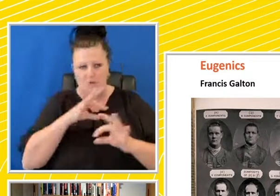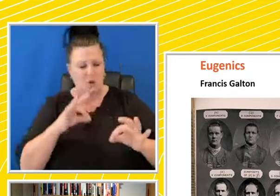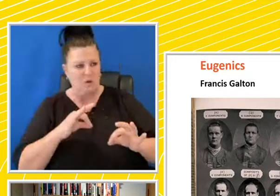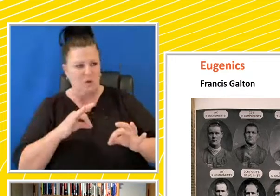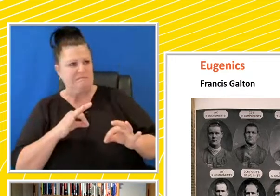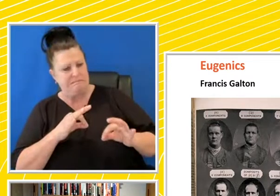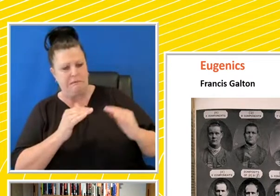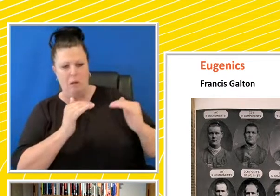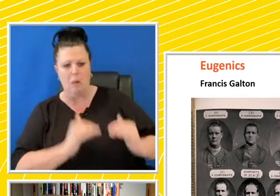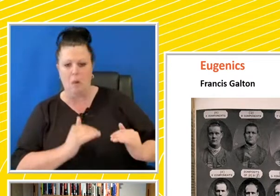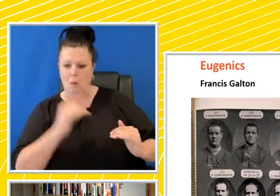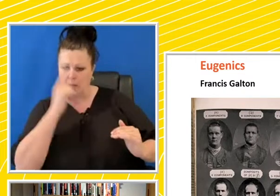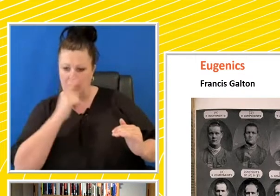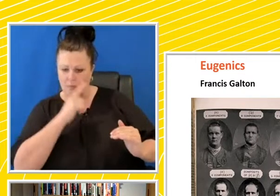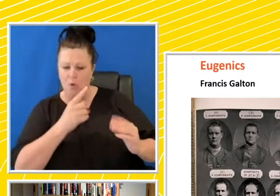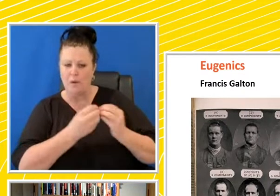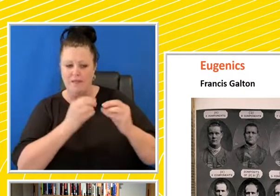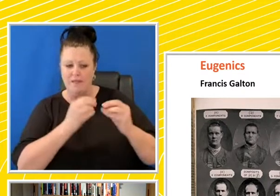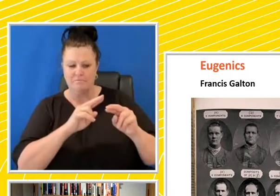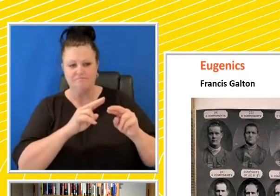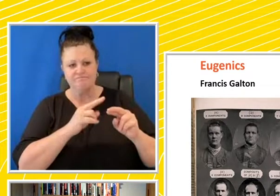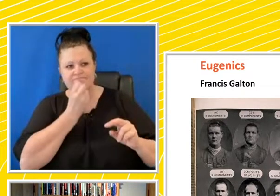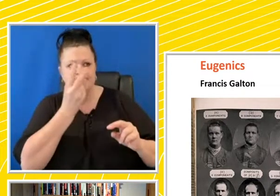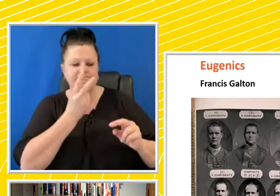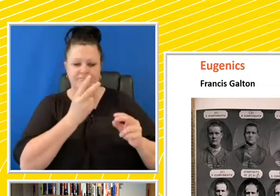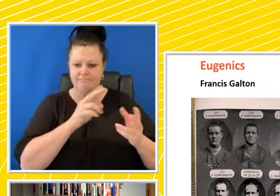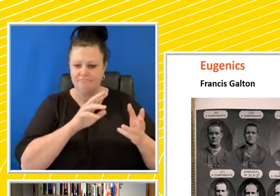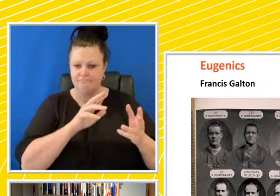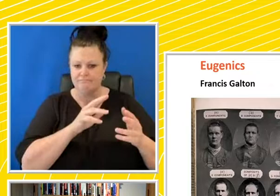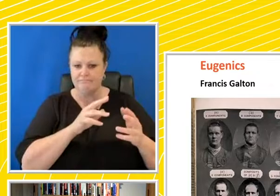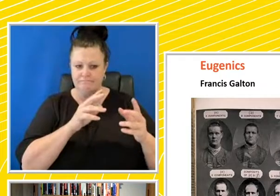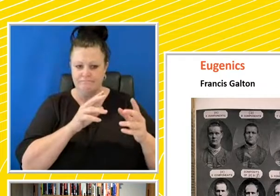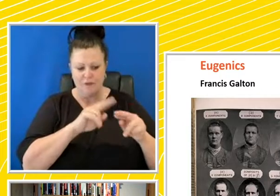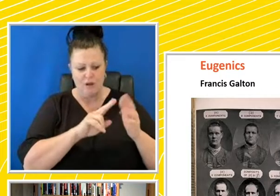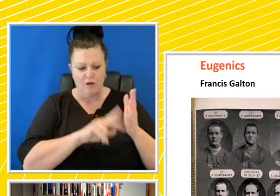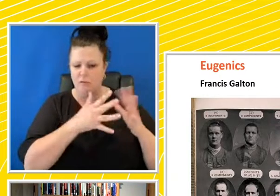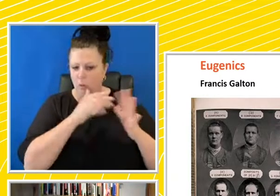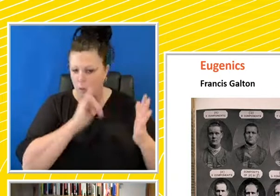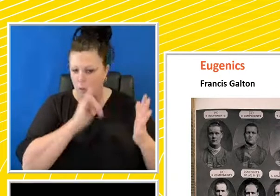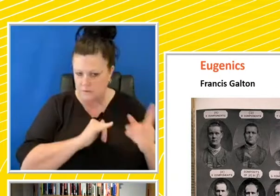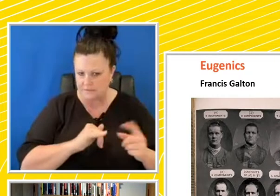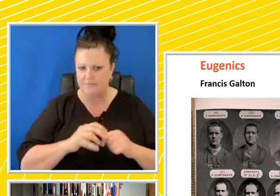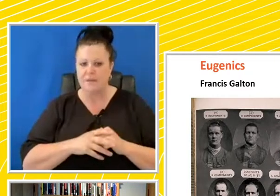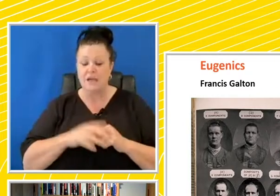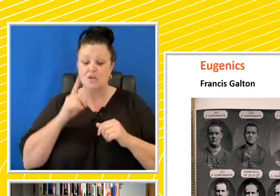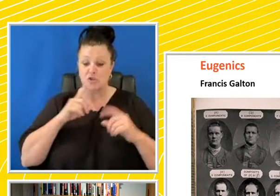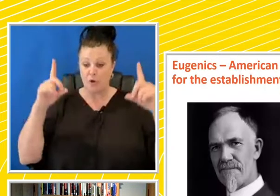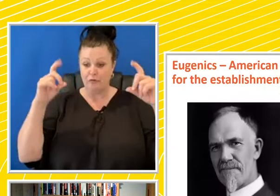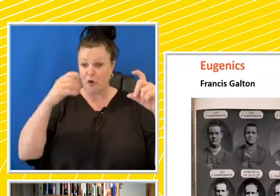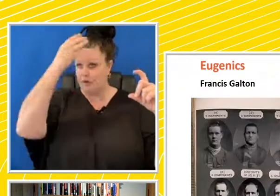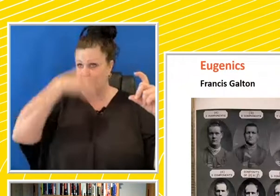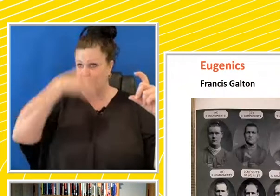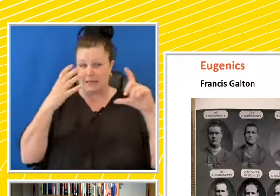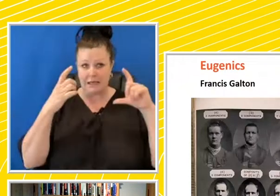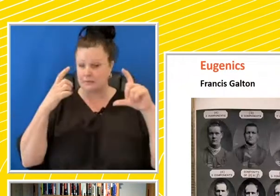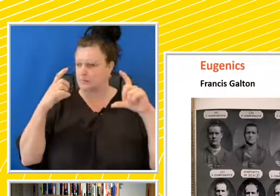This is the Jewish type profile shots as well as frontal shots. Now,